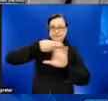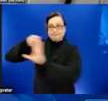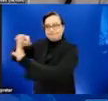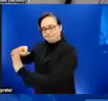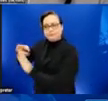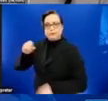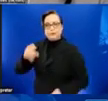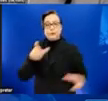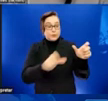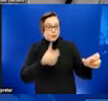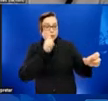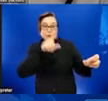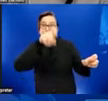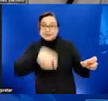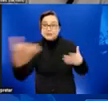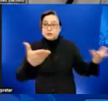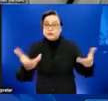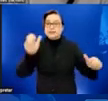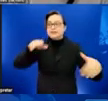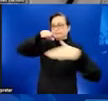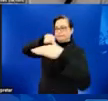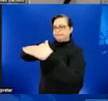those services. Next slide, please.